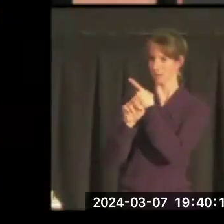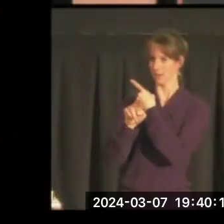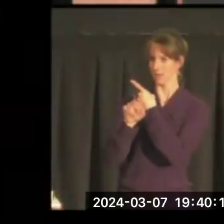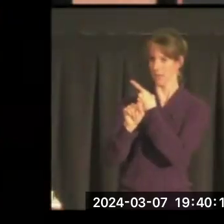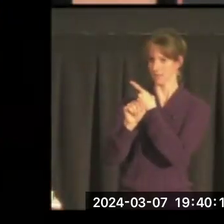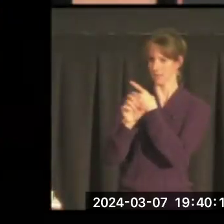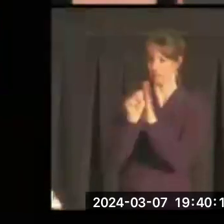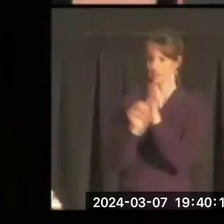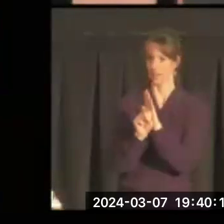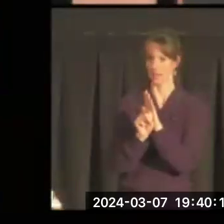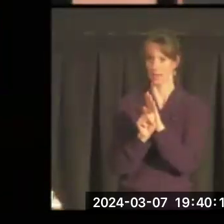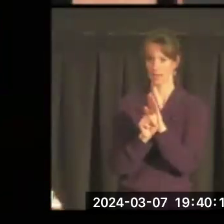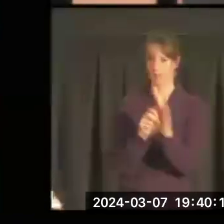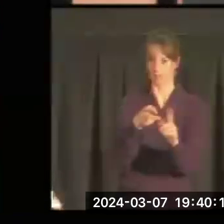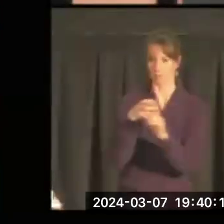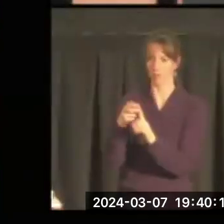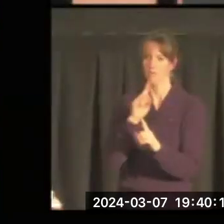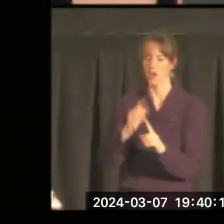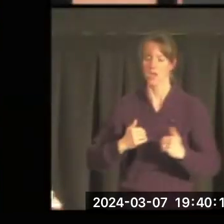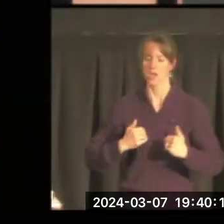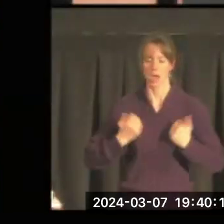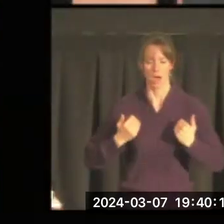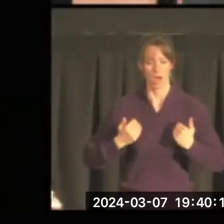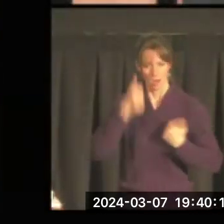The drafting of very young men.